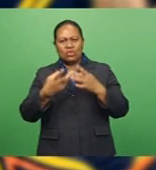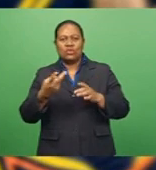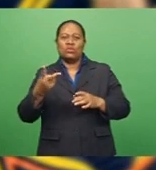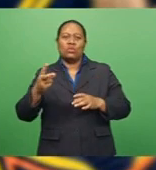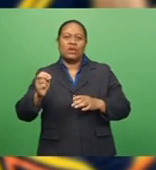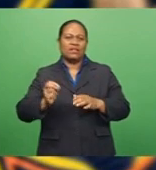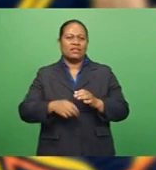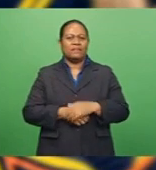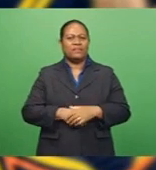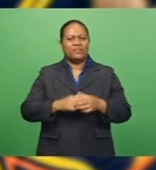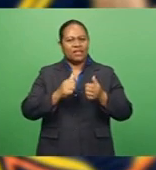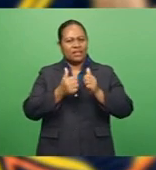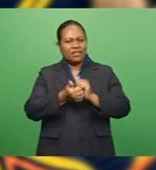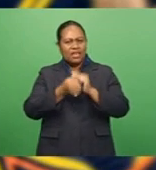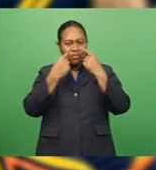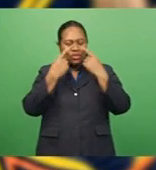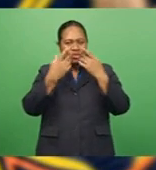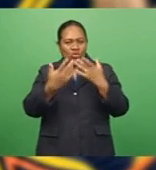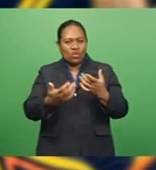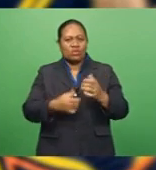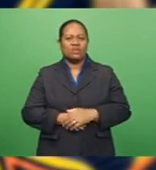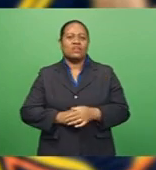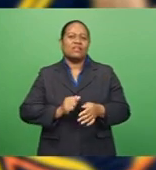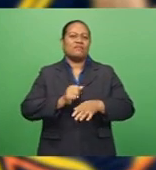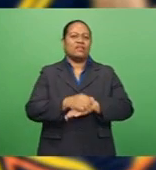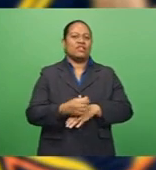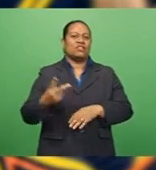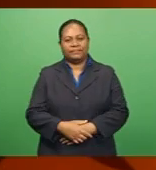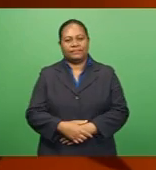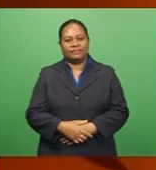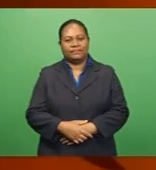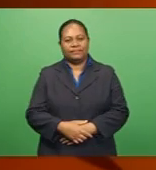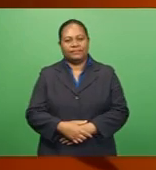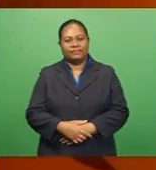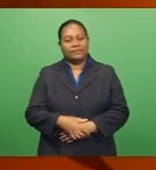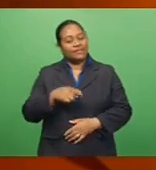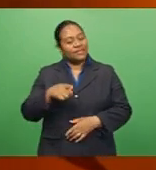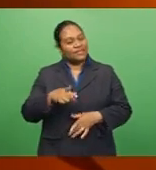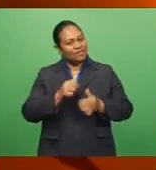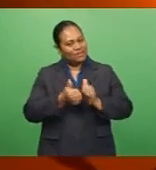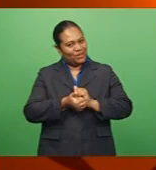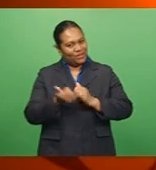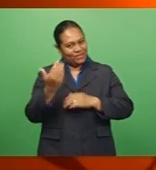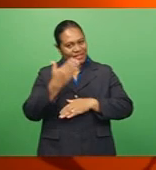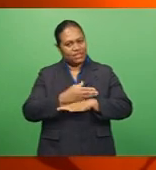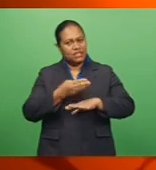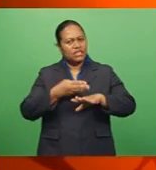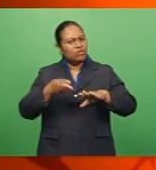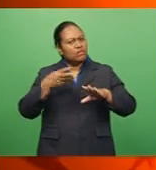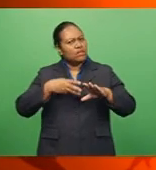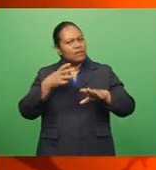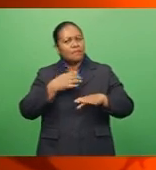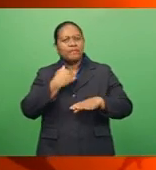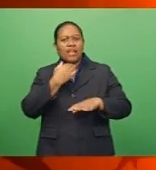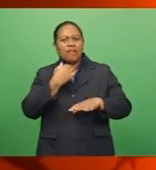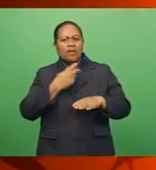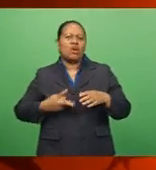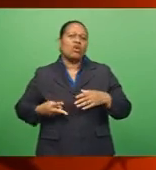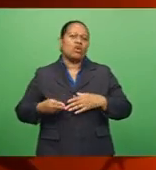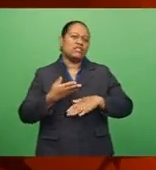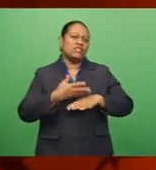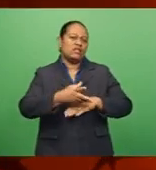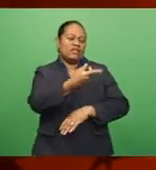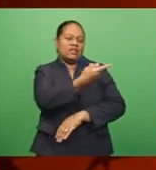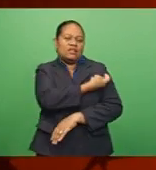buzzer beater to give the Hornets the two-points win over the Warriors. That's it from Sports Tonight in New Media. Apple launches new